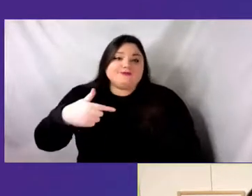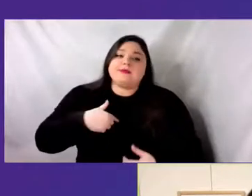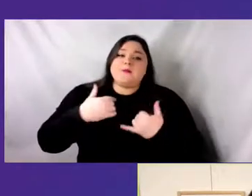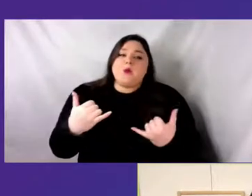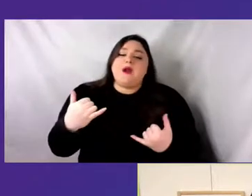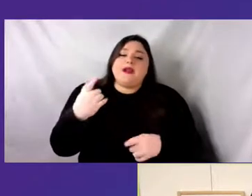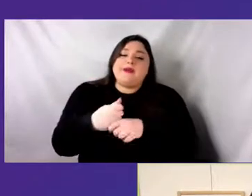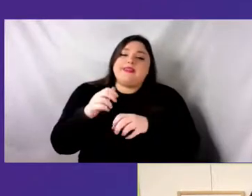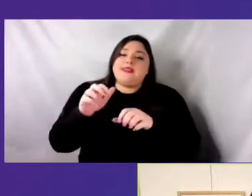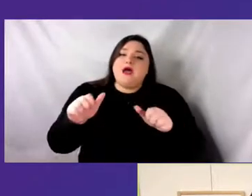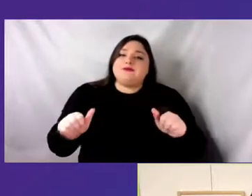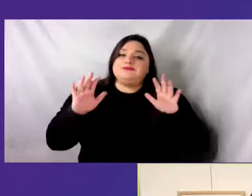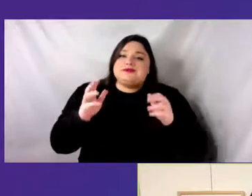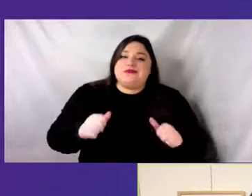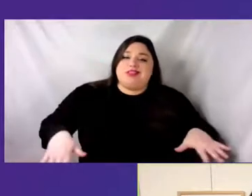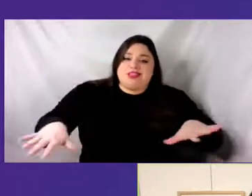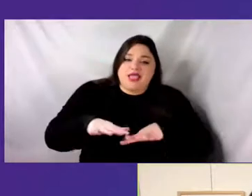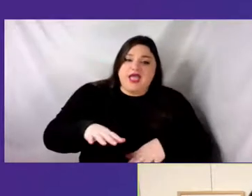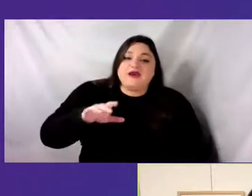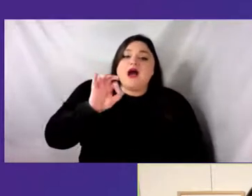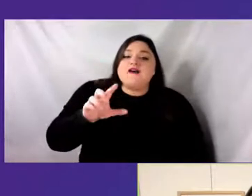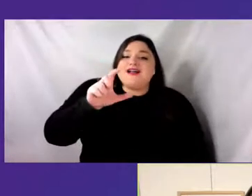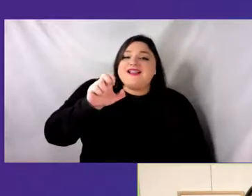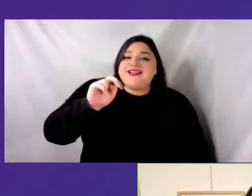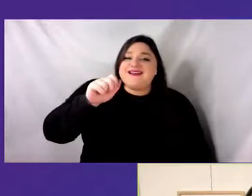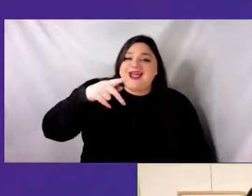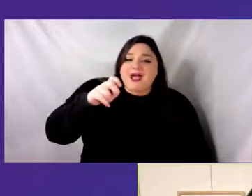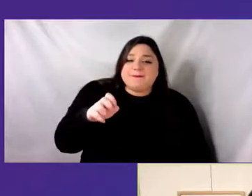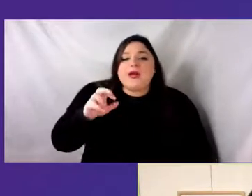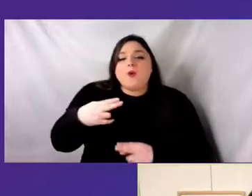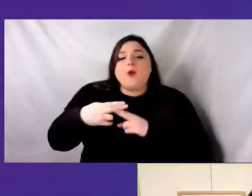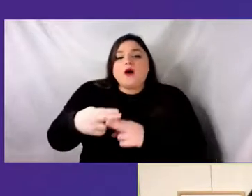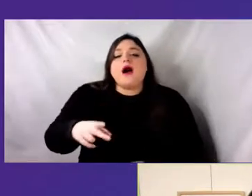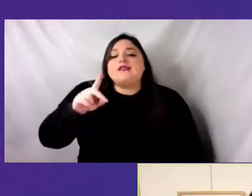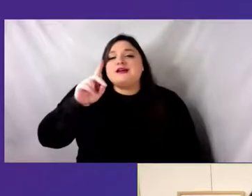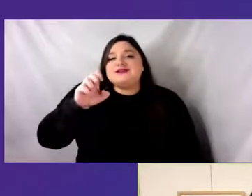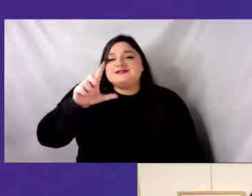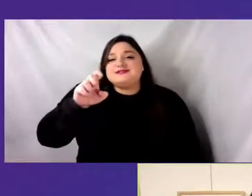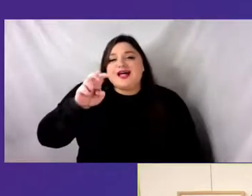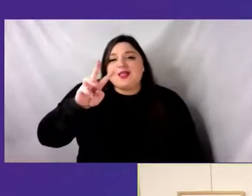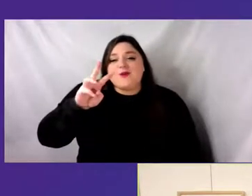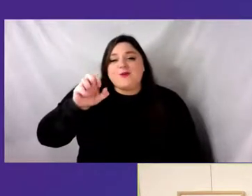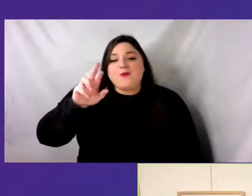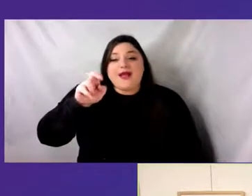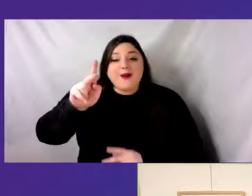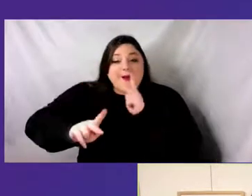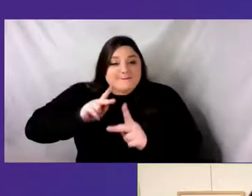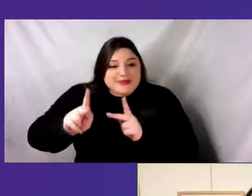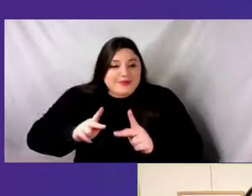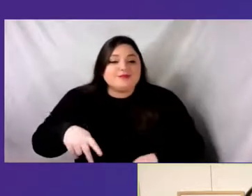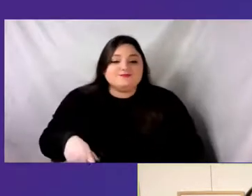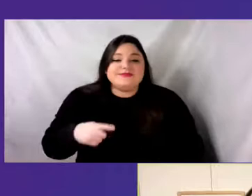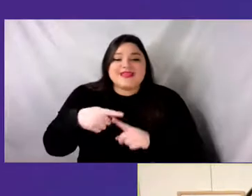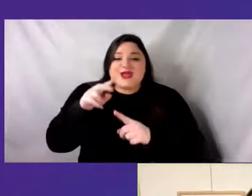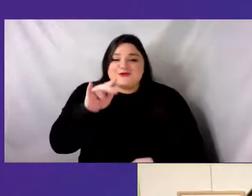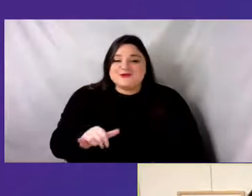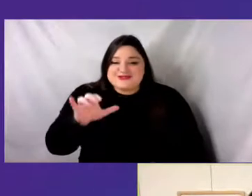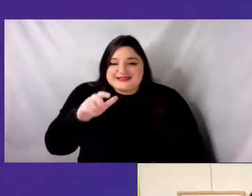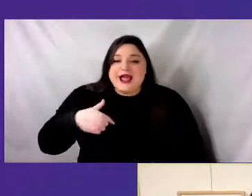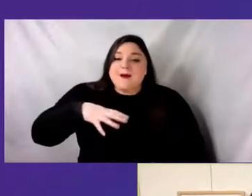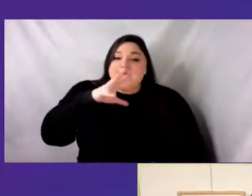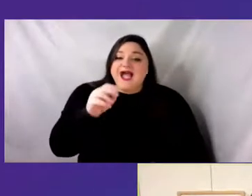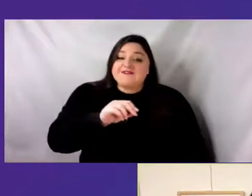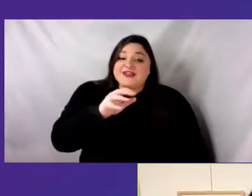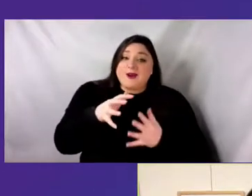I'm an African-American woman wearing a fuchsia dress, gold and glass earrings, and a pattern headscarf. Behind